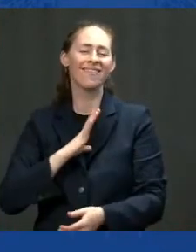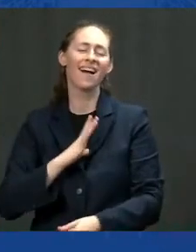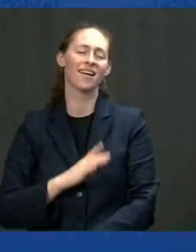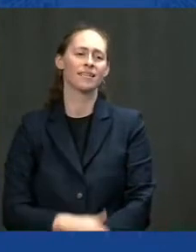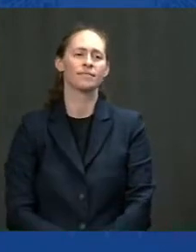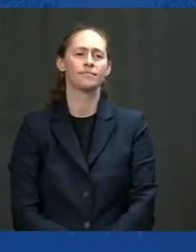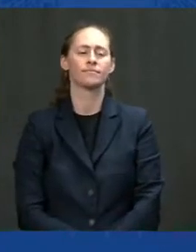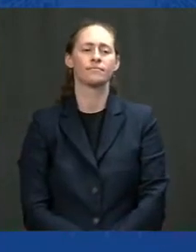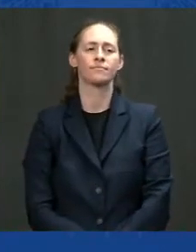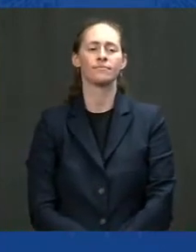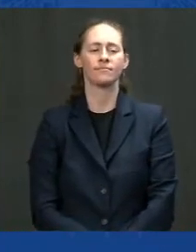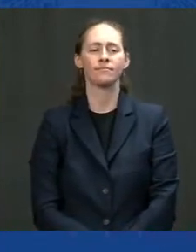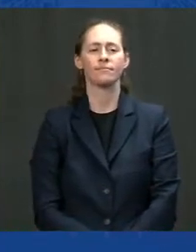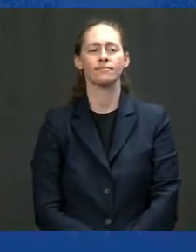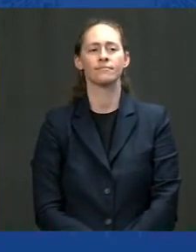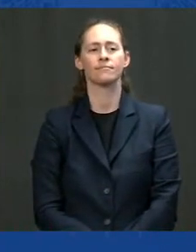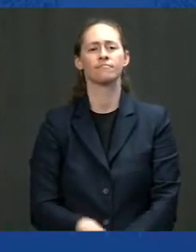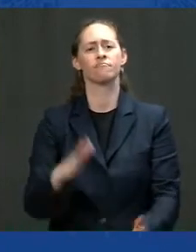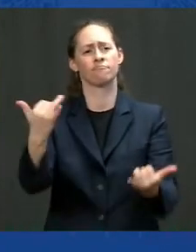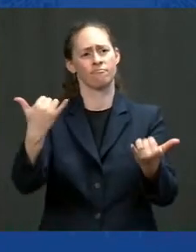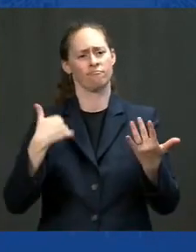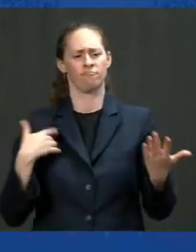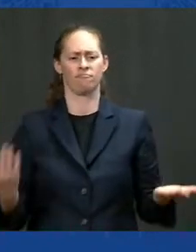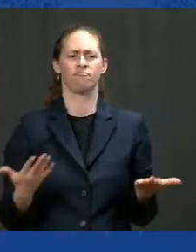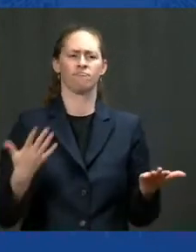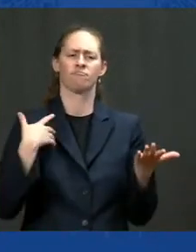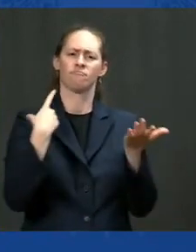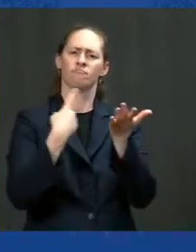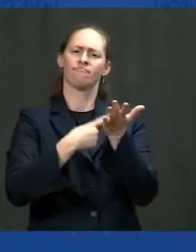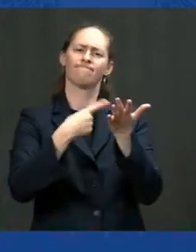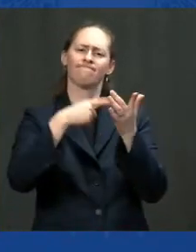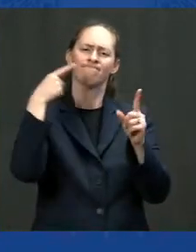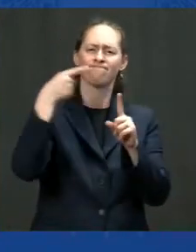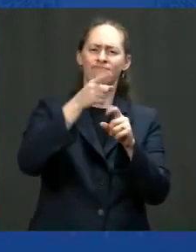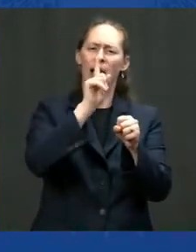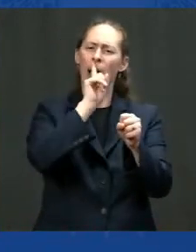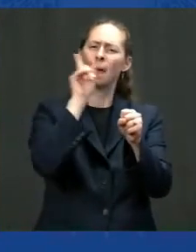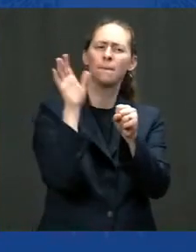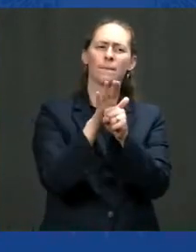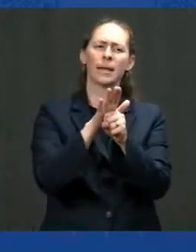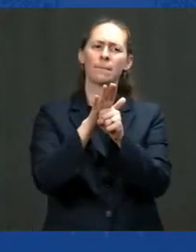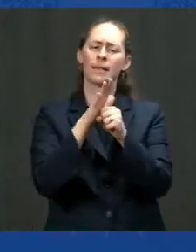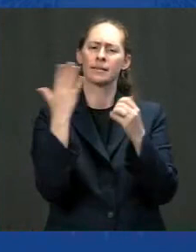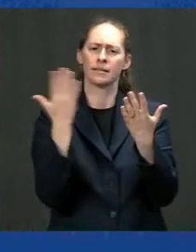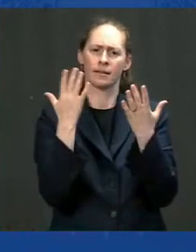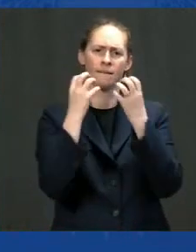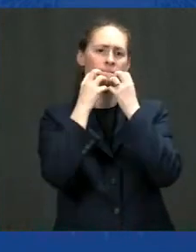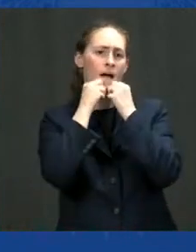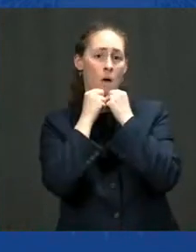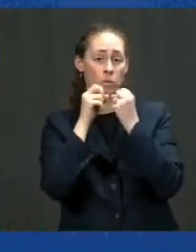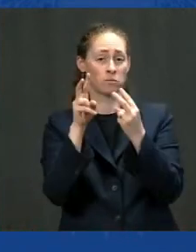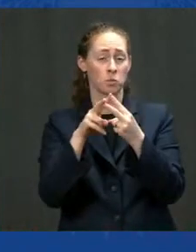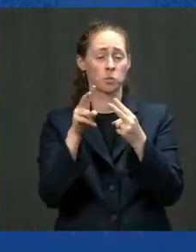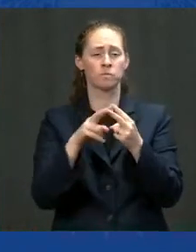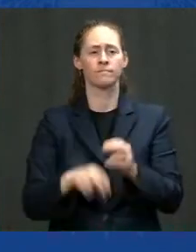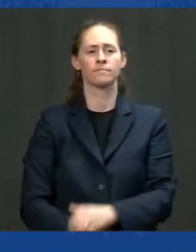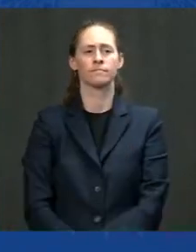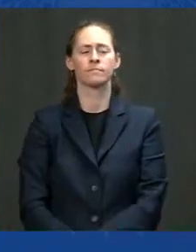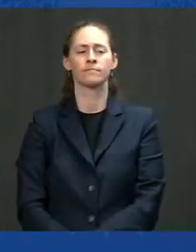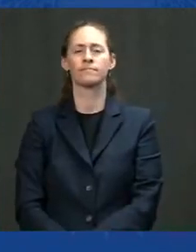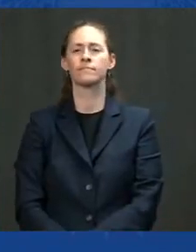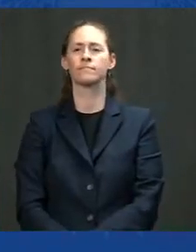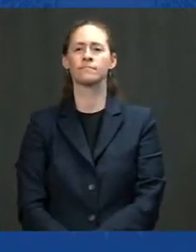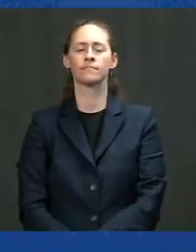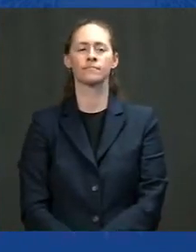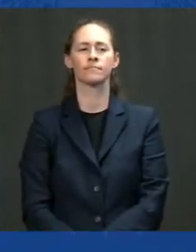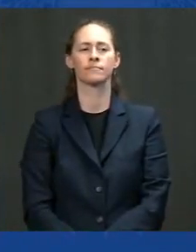it's i'm here to talk about a commitment that's sacred to me and central to